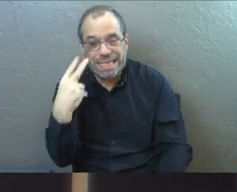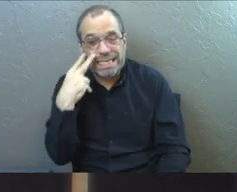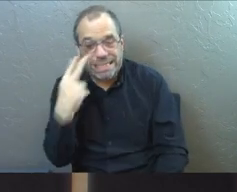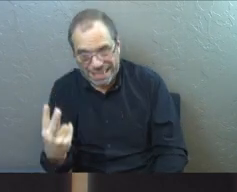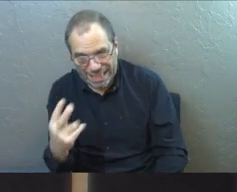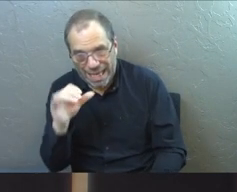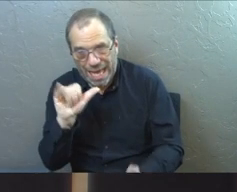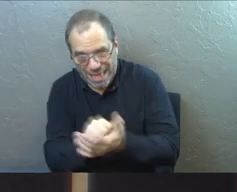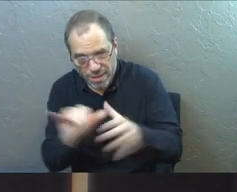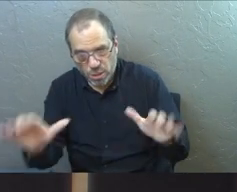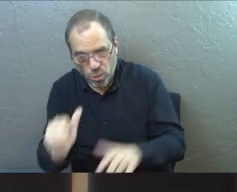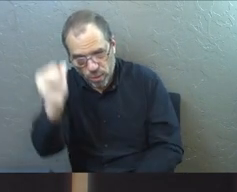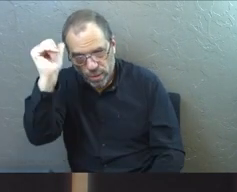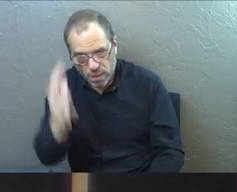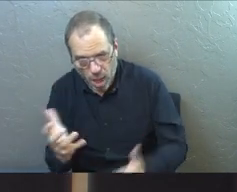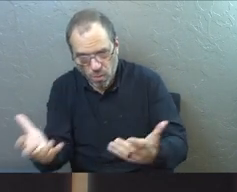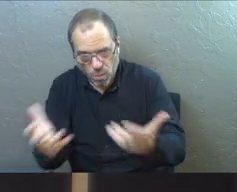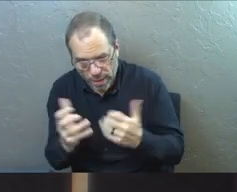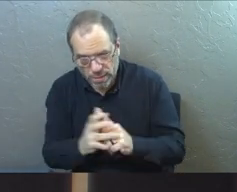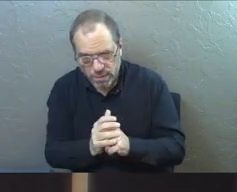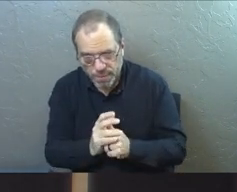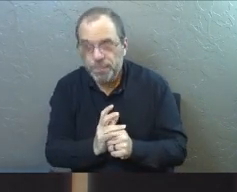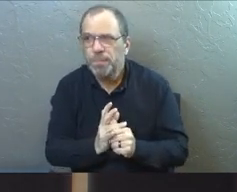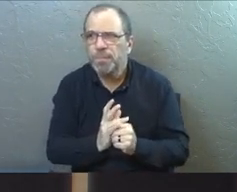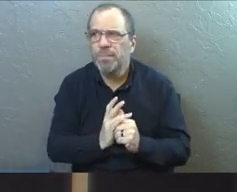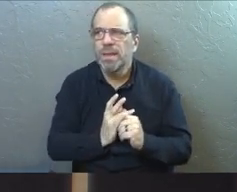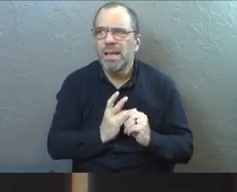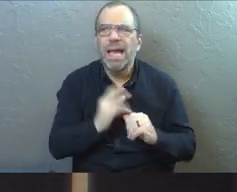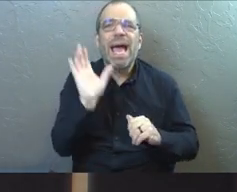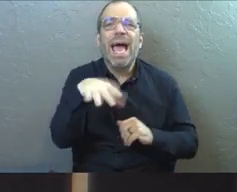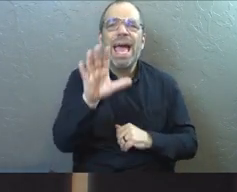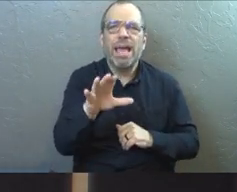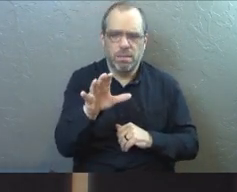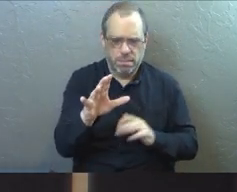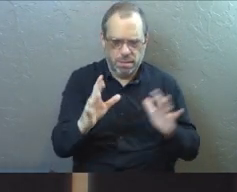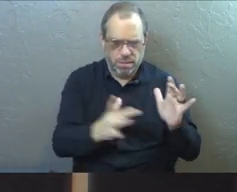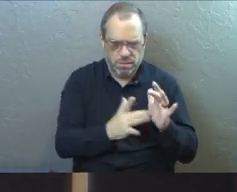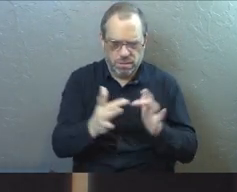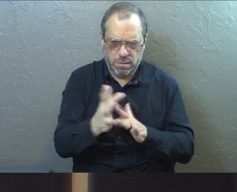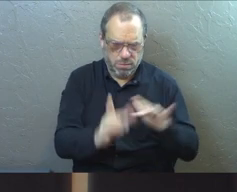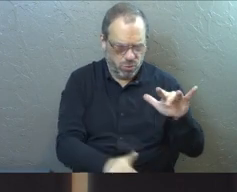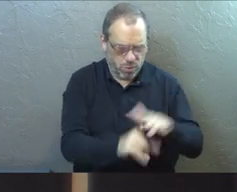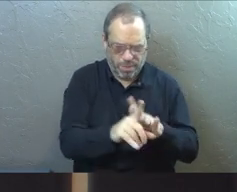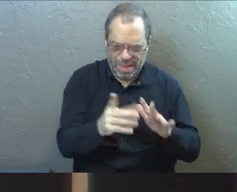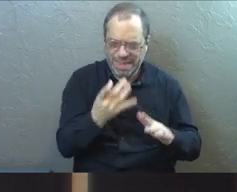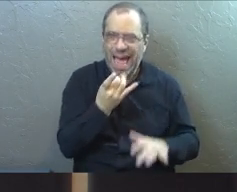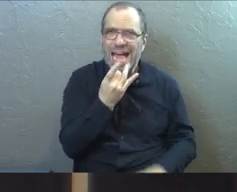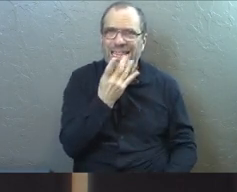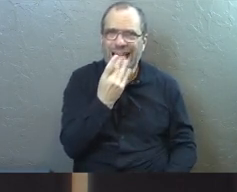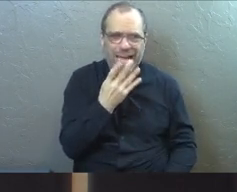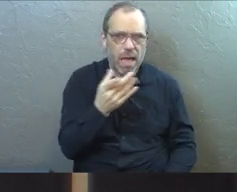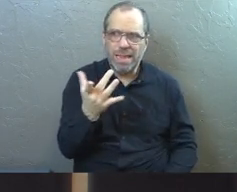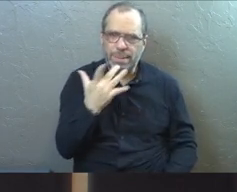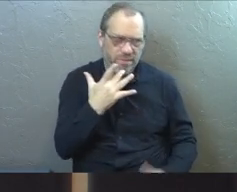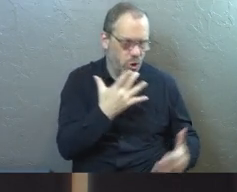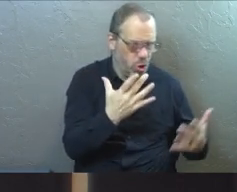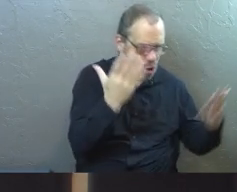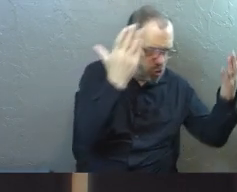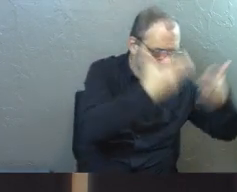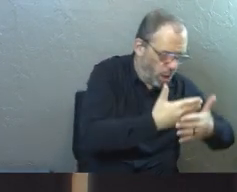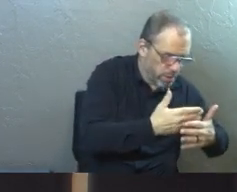see that they are doing what God wants. Jesus says the light has come into the world, but so many people love the darkness